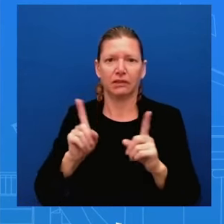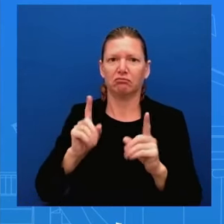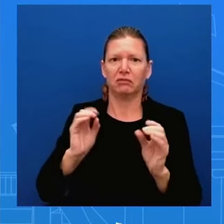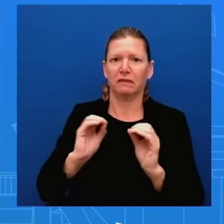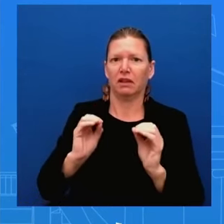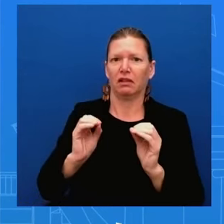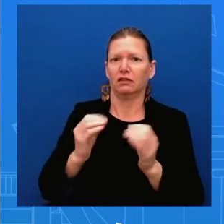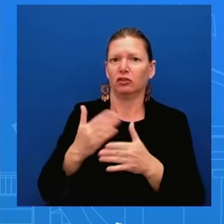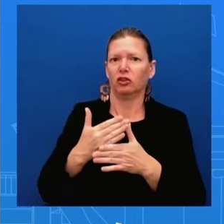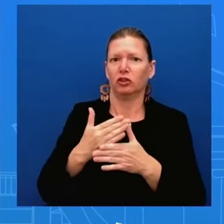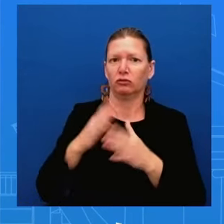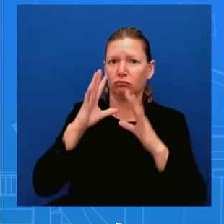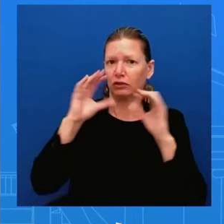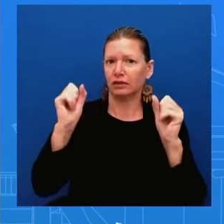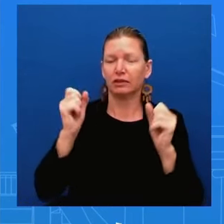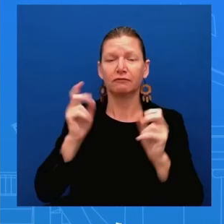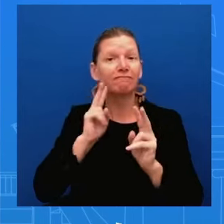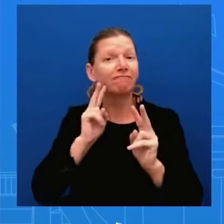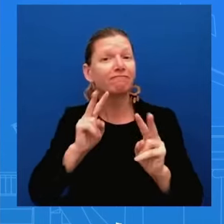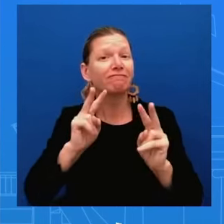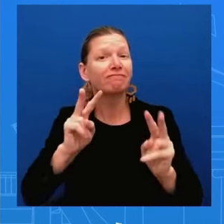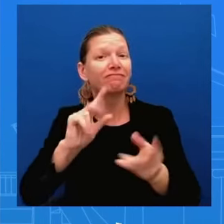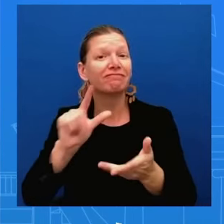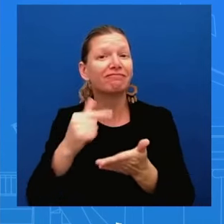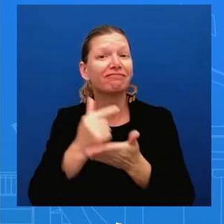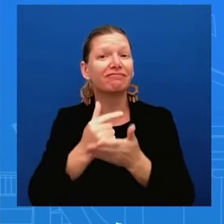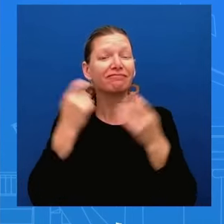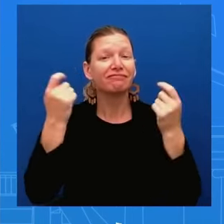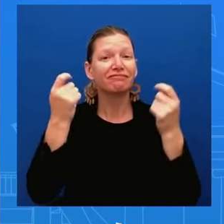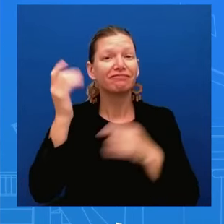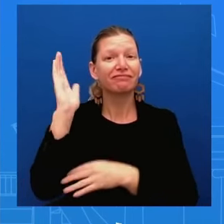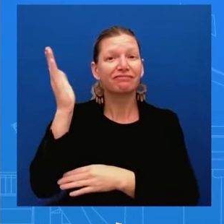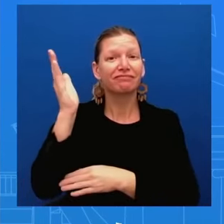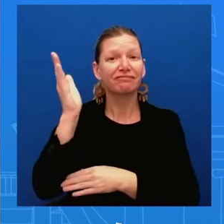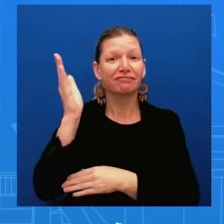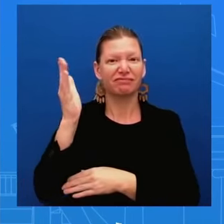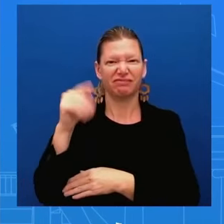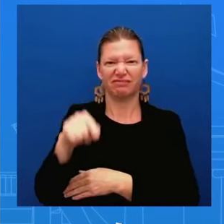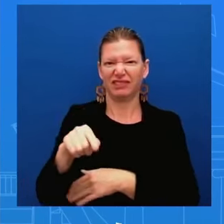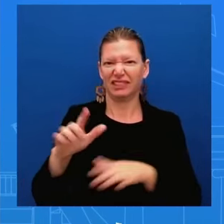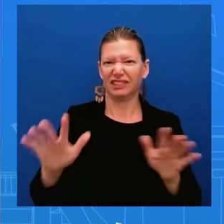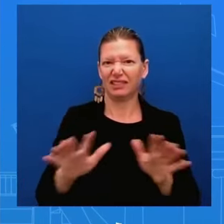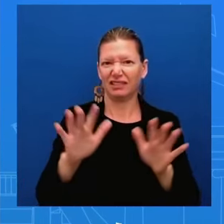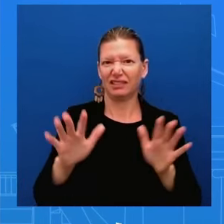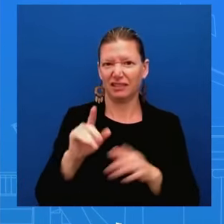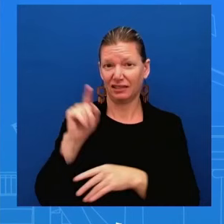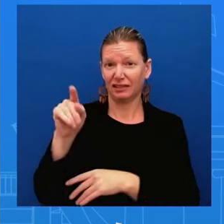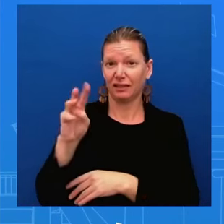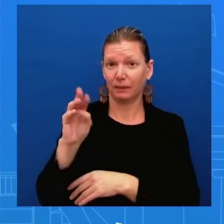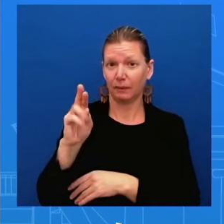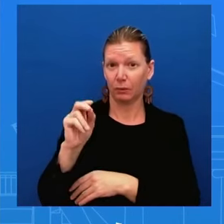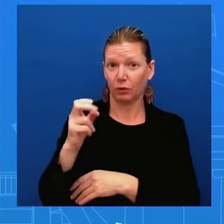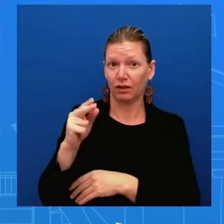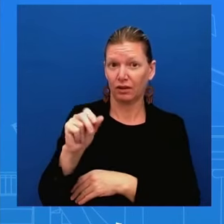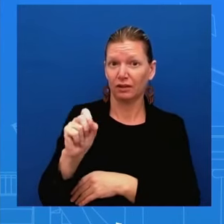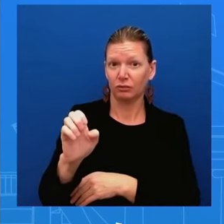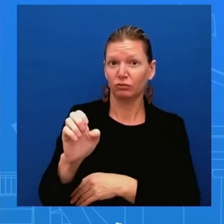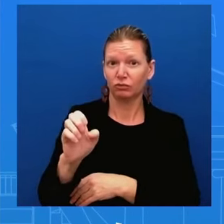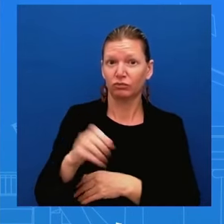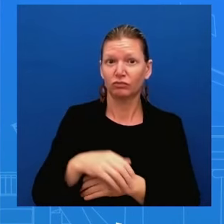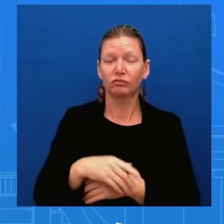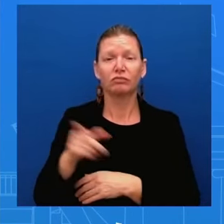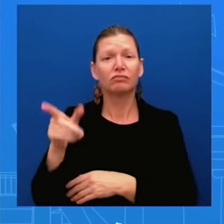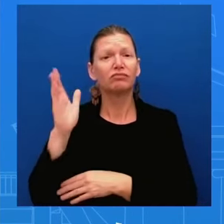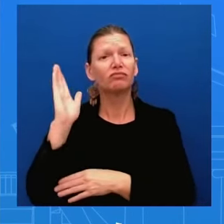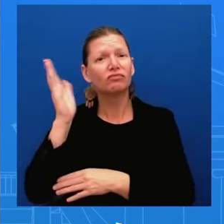coming sunday at morehouse he's looking forward to speaking not just to the students but obviously families and loved ones who were here who will be there uh